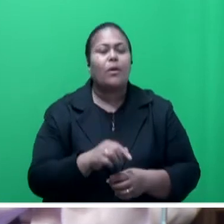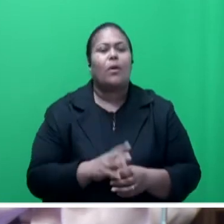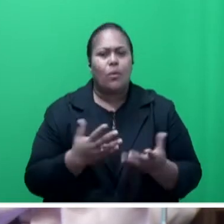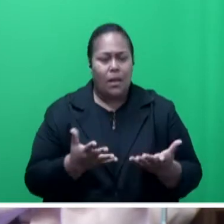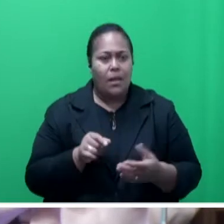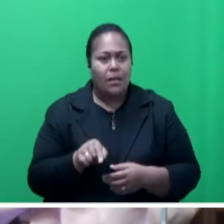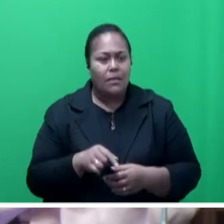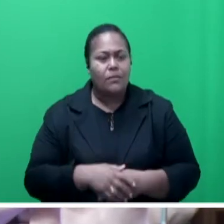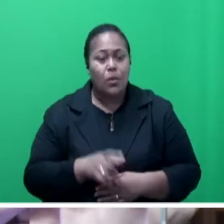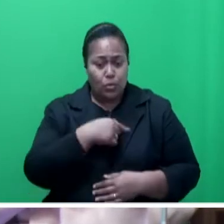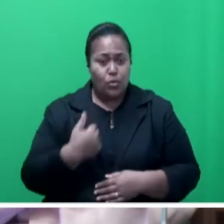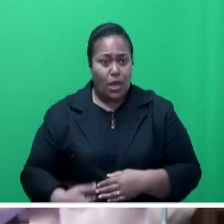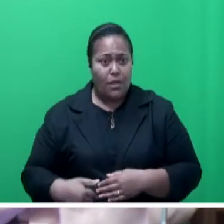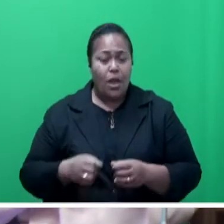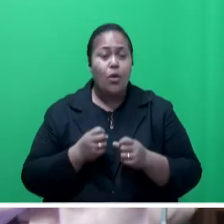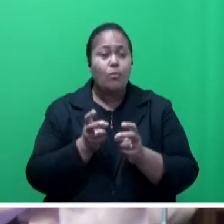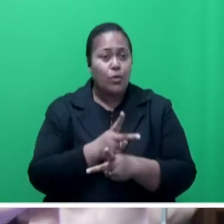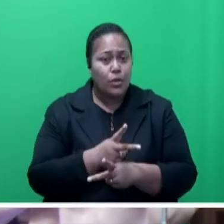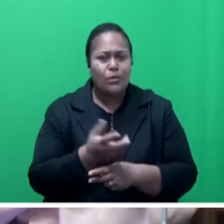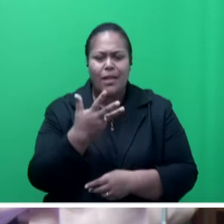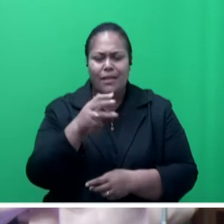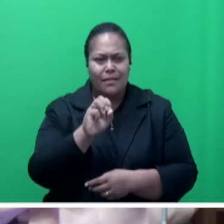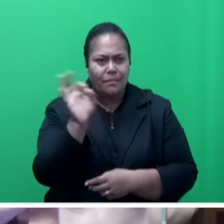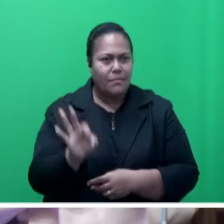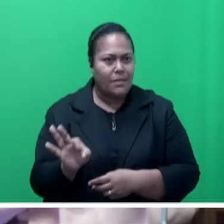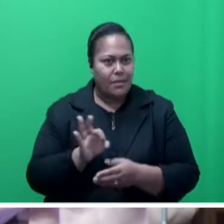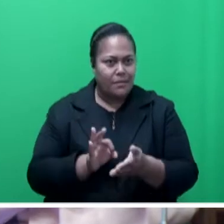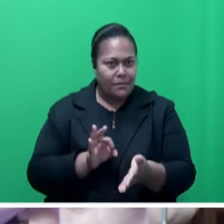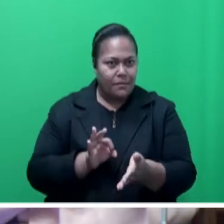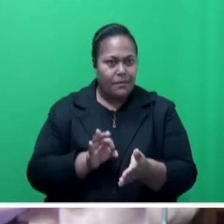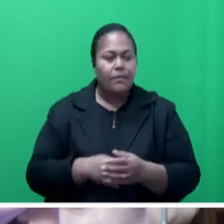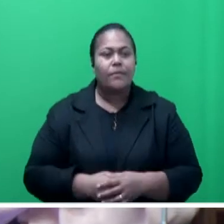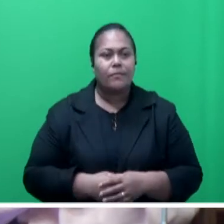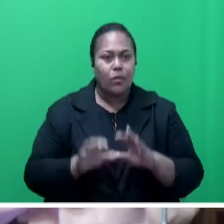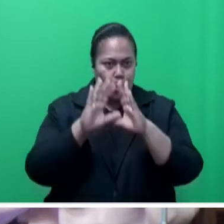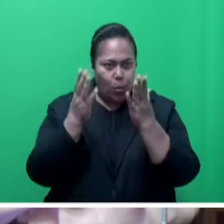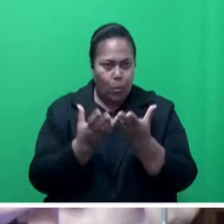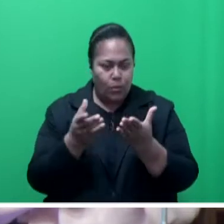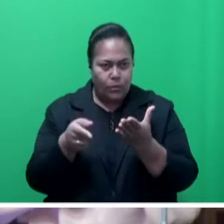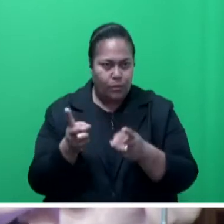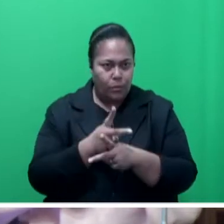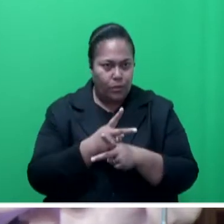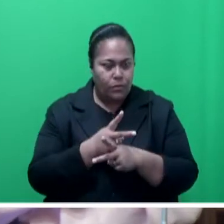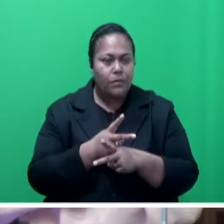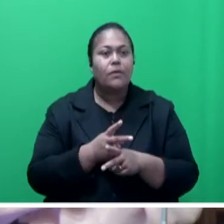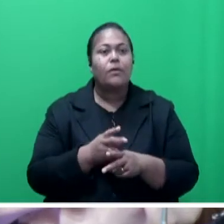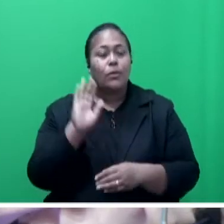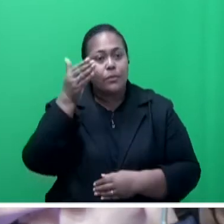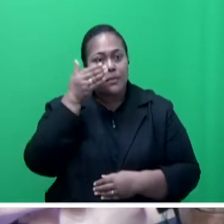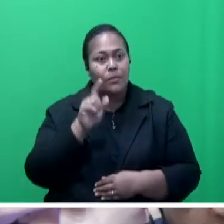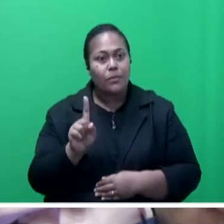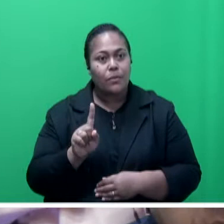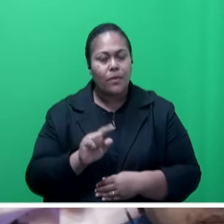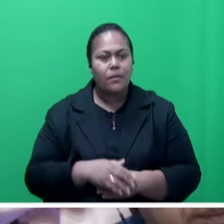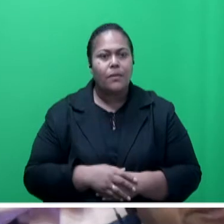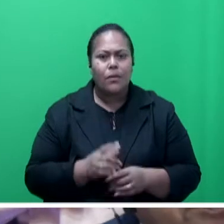percent of the entire world fertilizer production. And of course, as a result of that, Mr. Speaker, sir, we